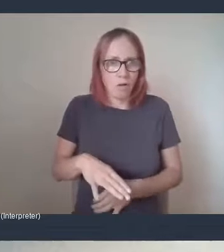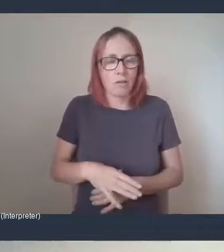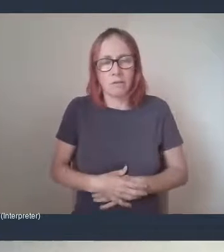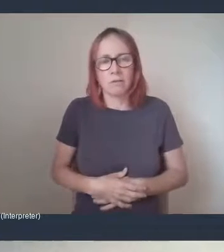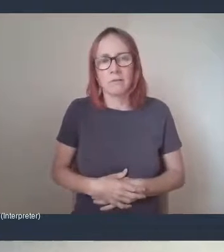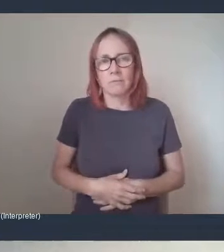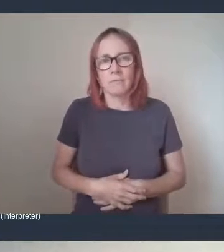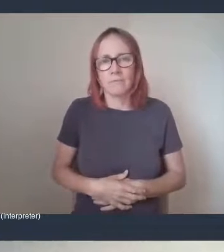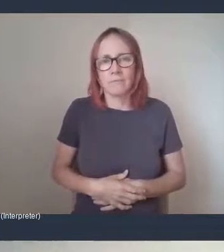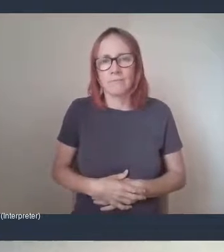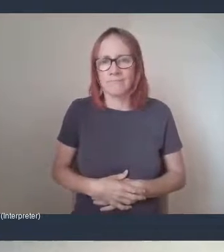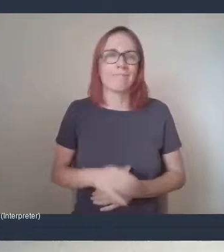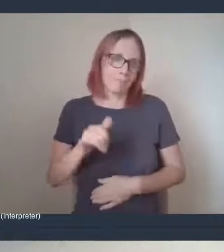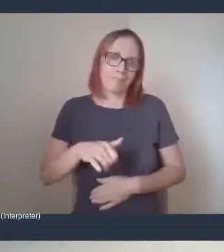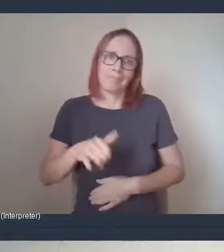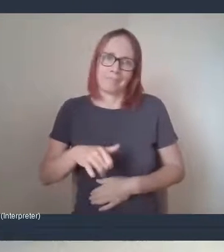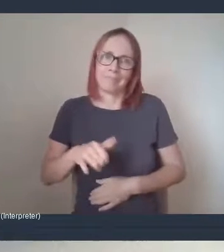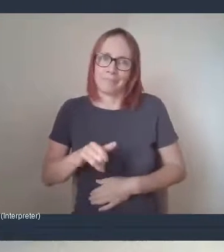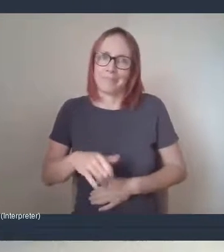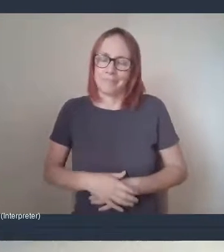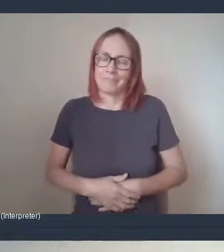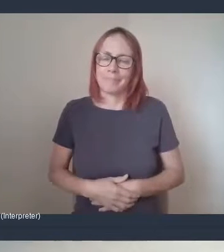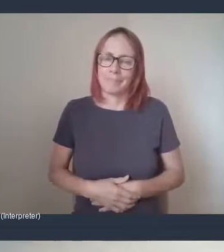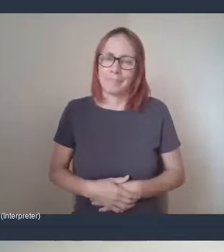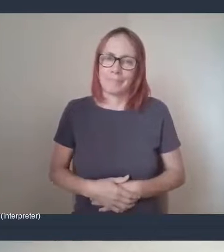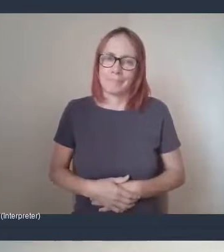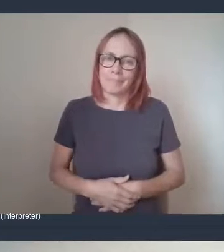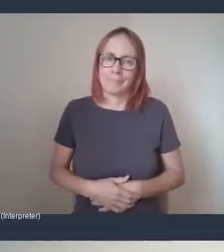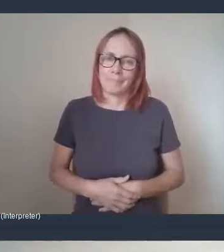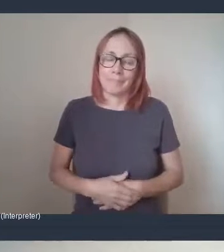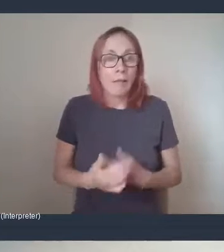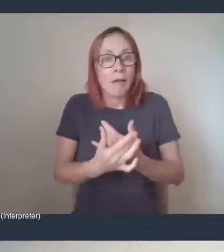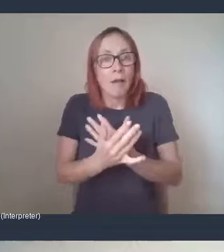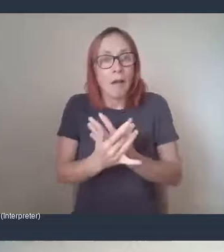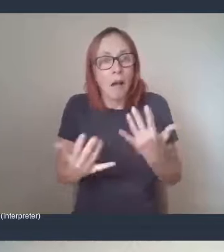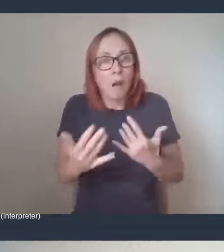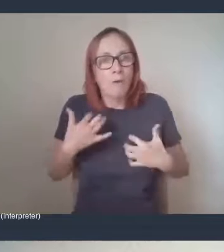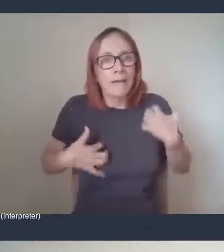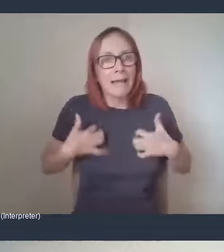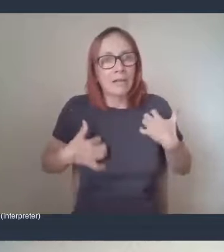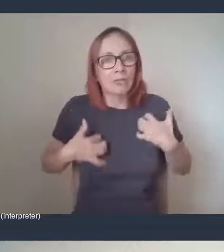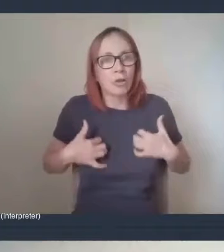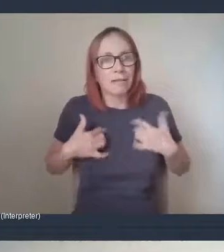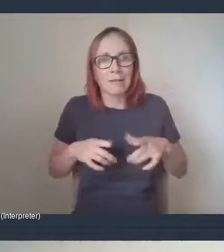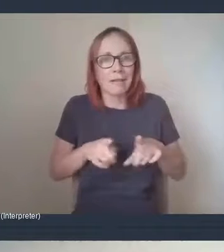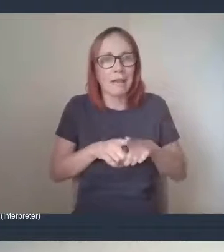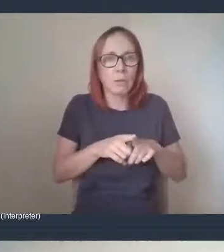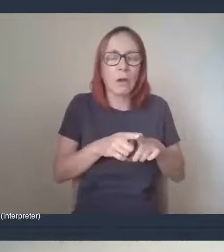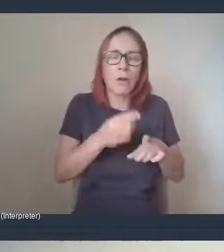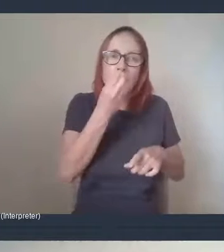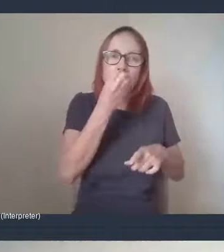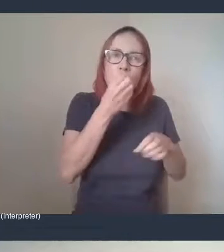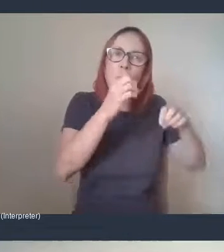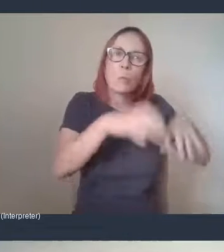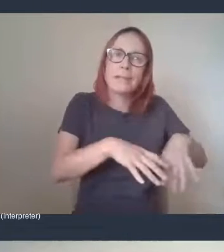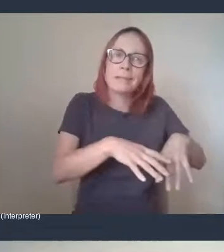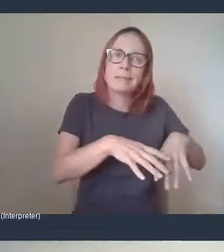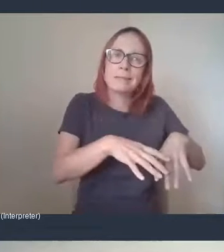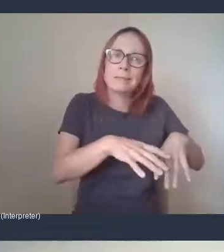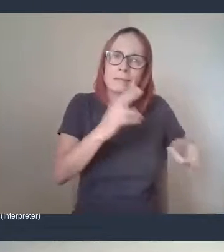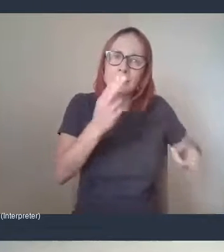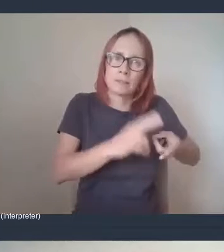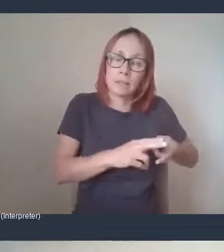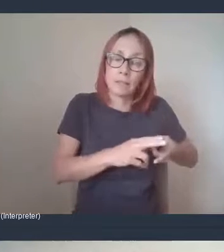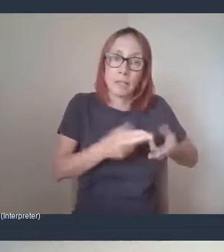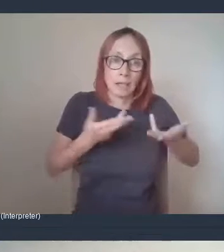Yeah, it's been amazing. And a lot of them are interested in the food waste side of it as well. So this week is zero waste